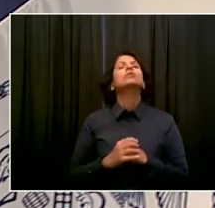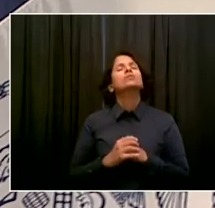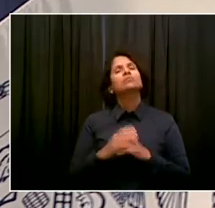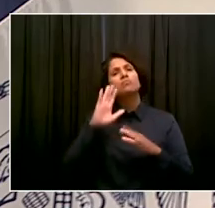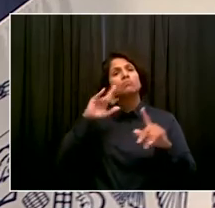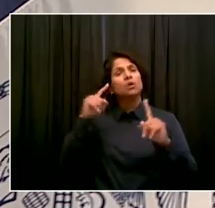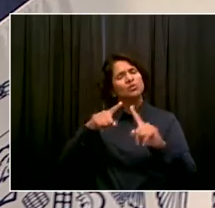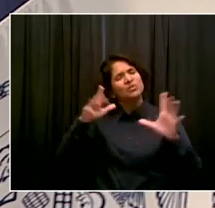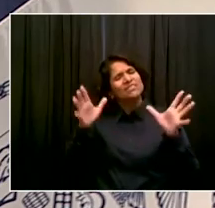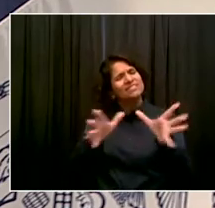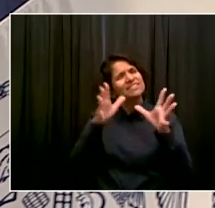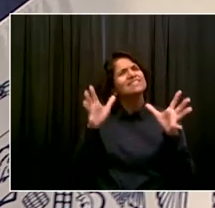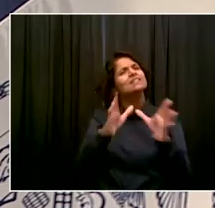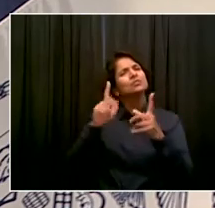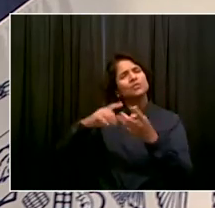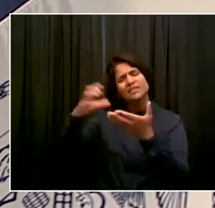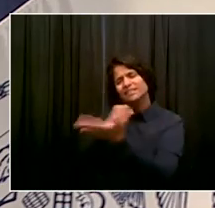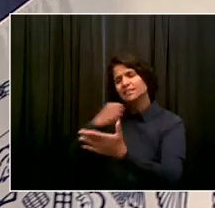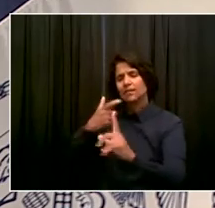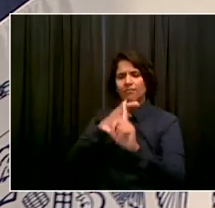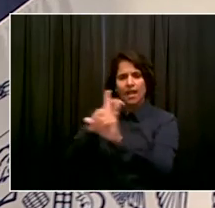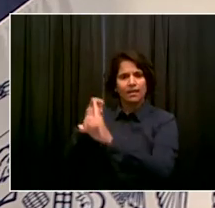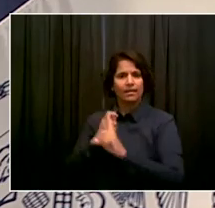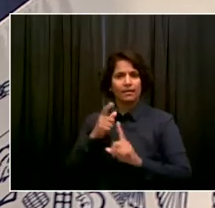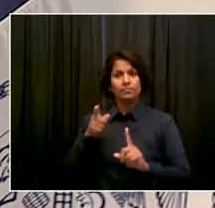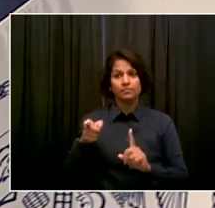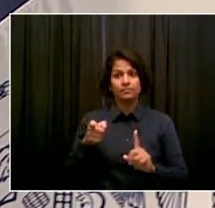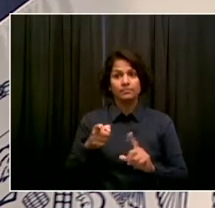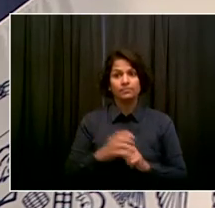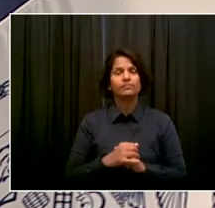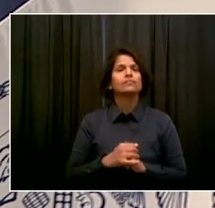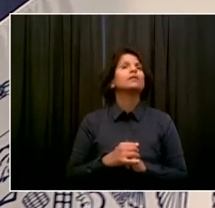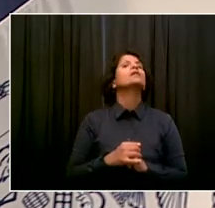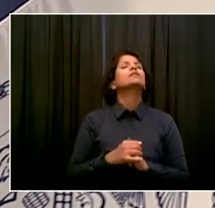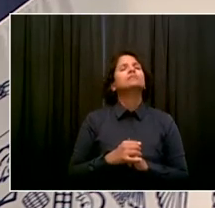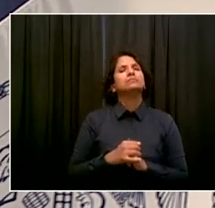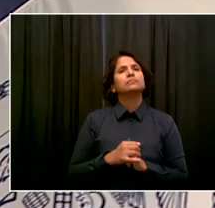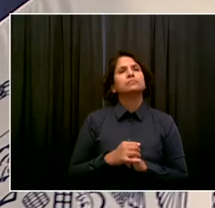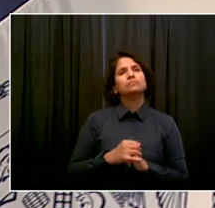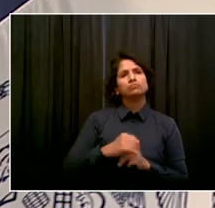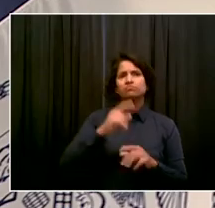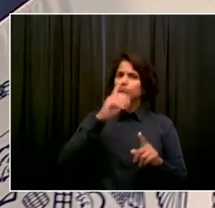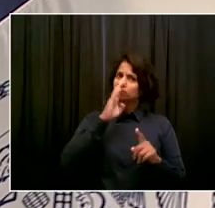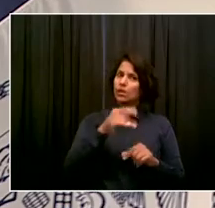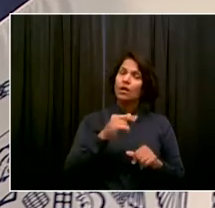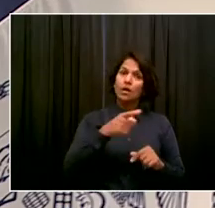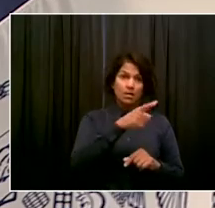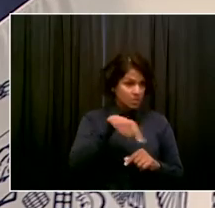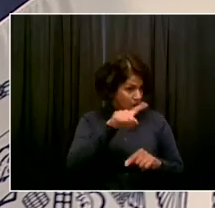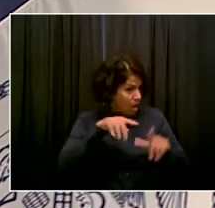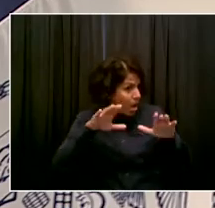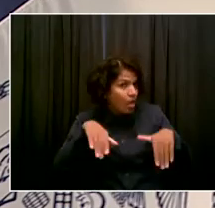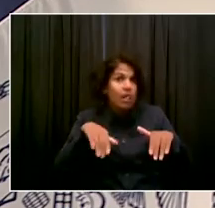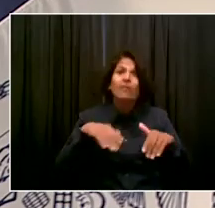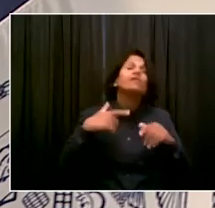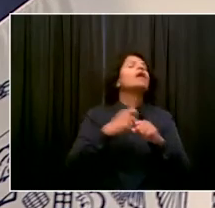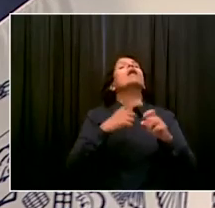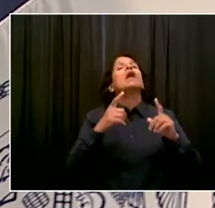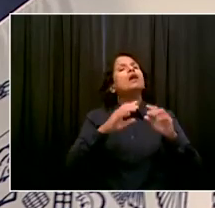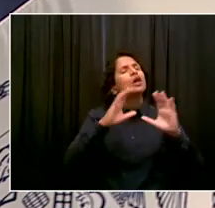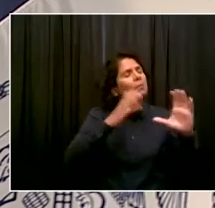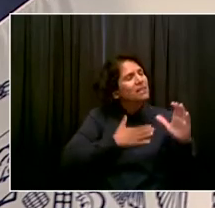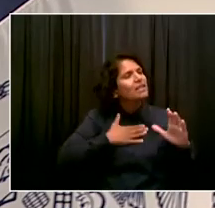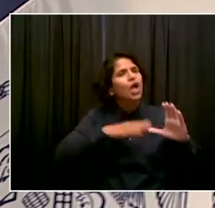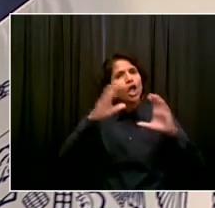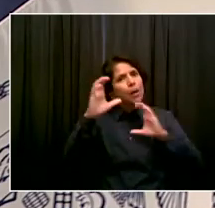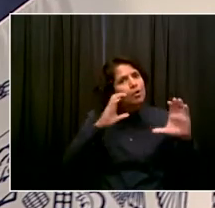very bluntly showing that life is much better when you're vaccinated. You can do so much more when you're vaccinated. You